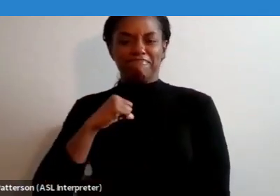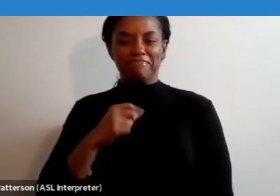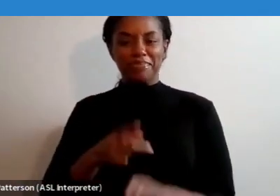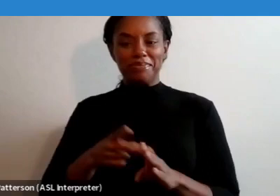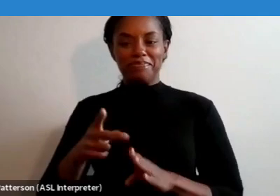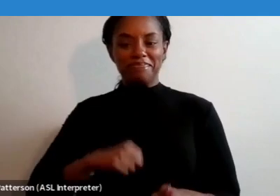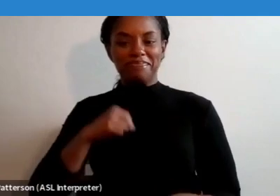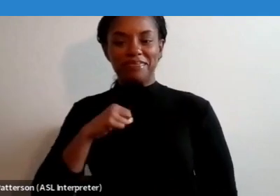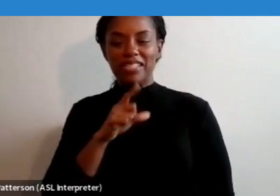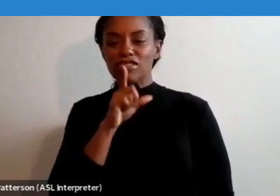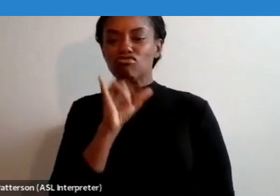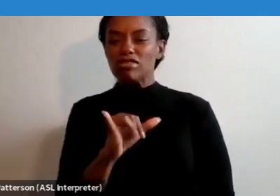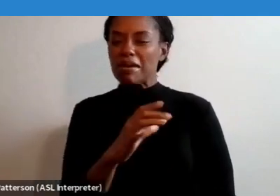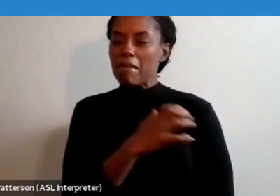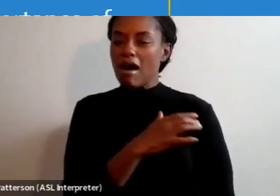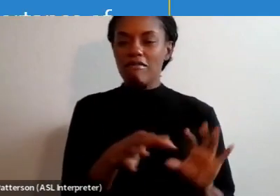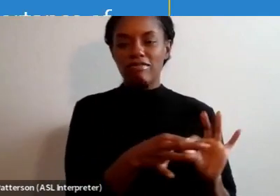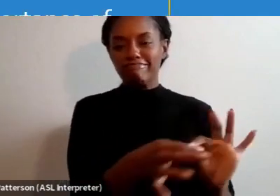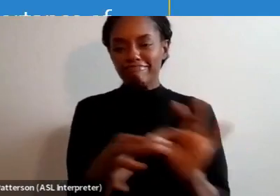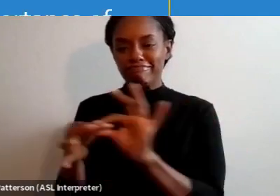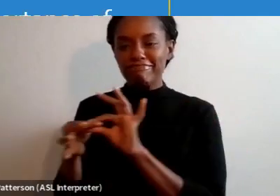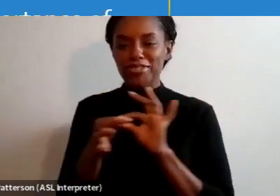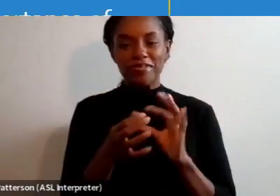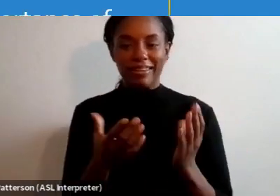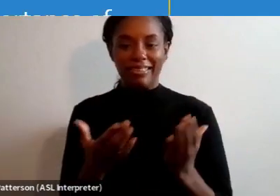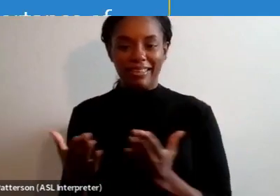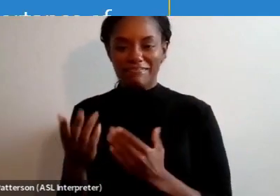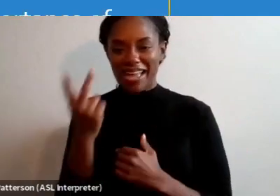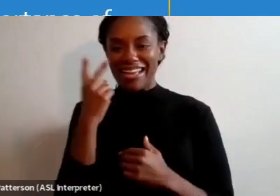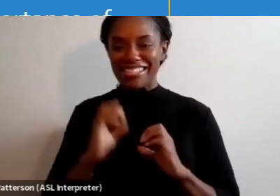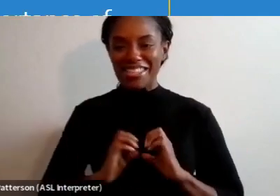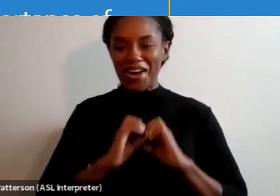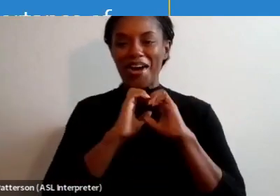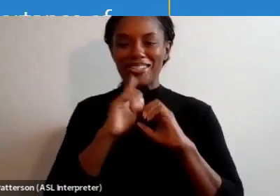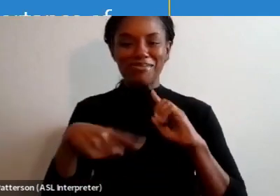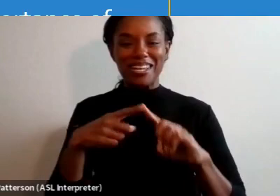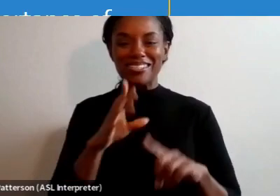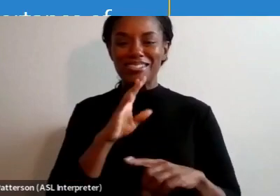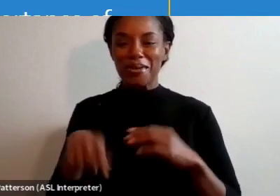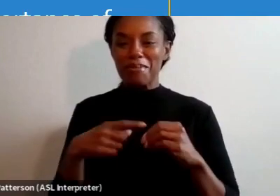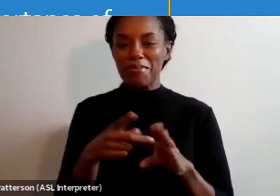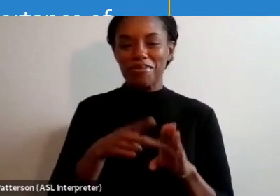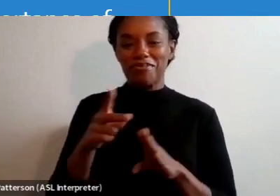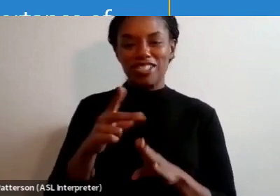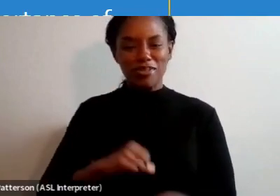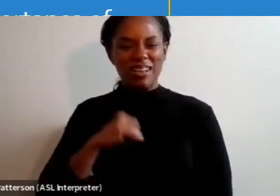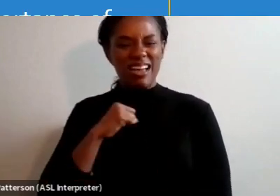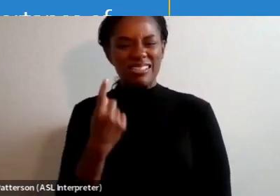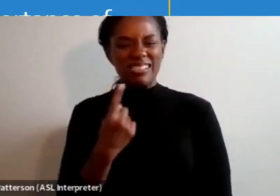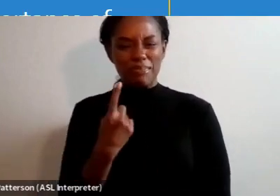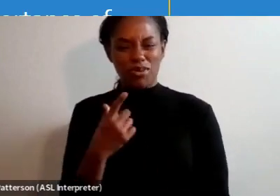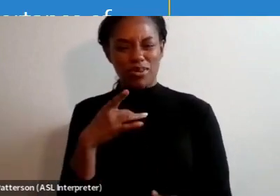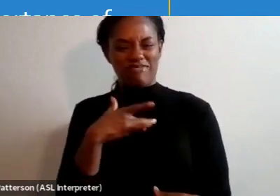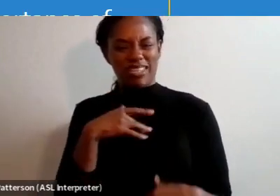powerful unifying force. I see the hearts coming up when I talk about professional pride. This is something we feel deep down.